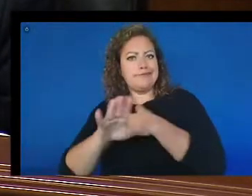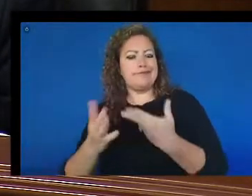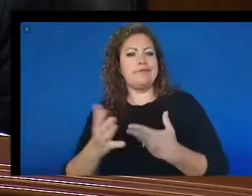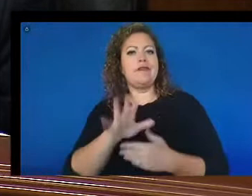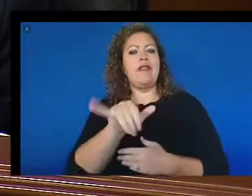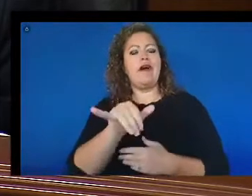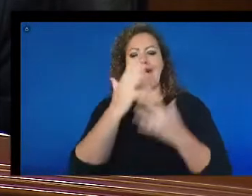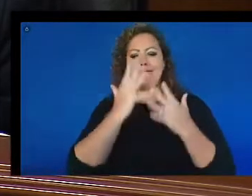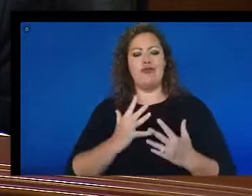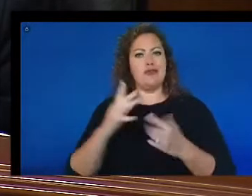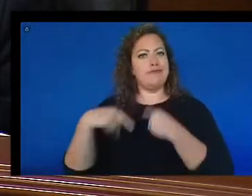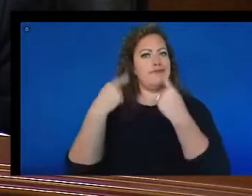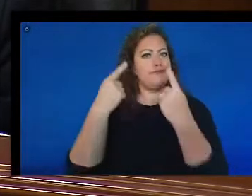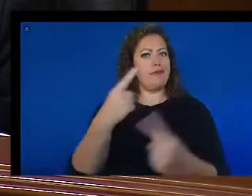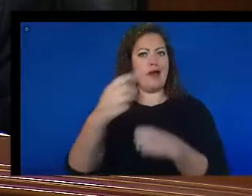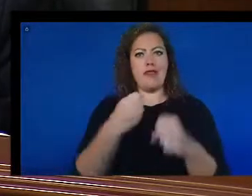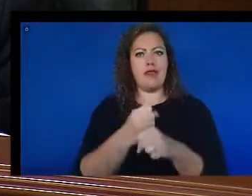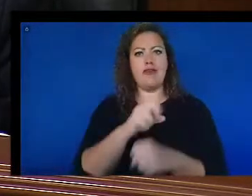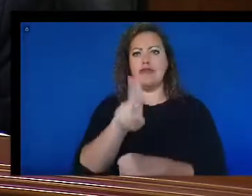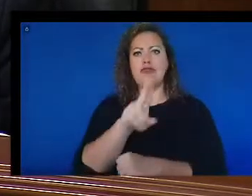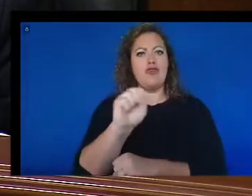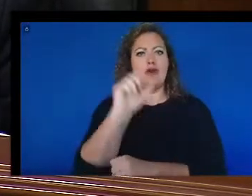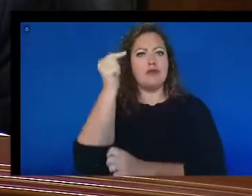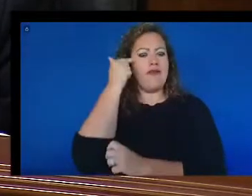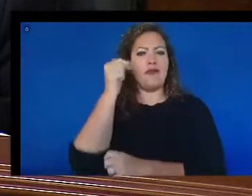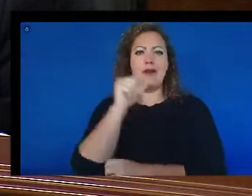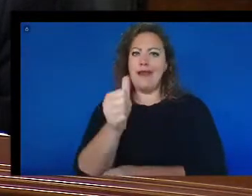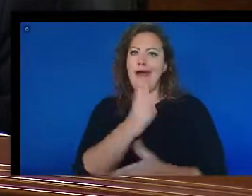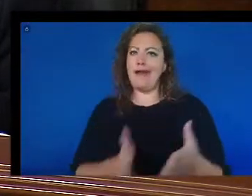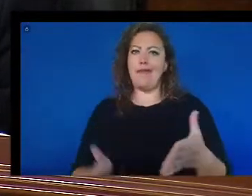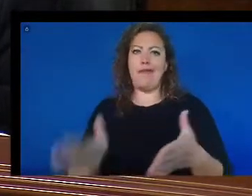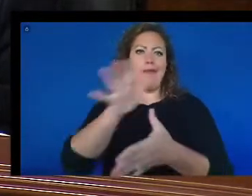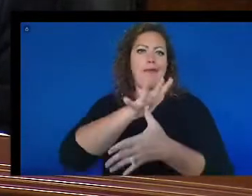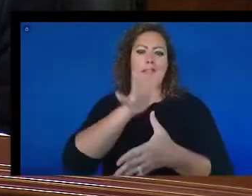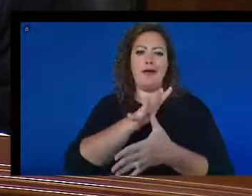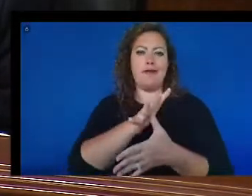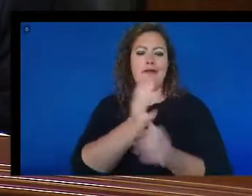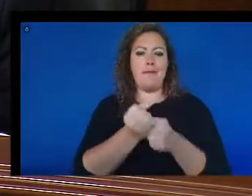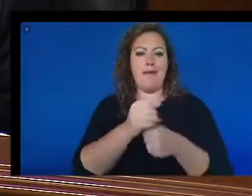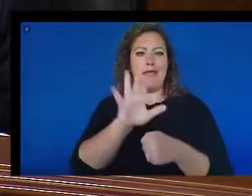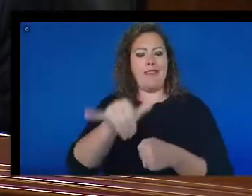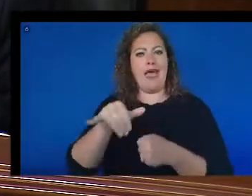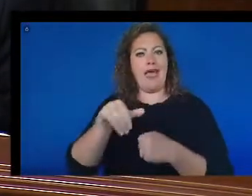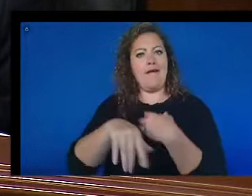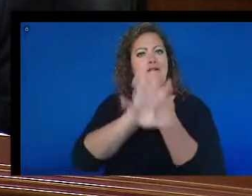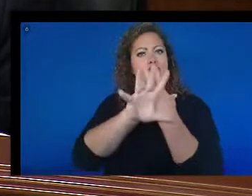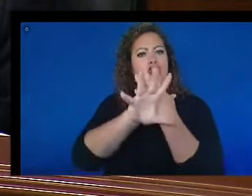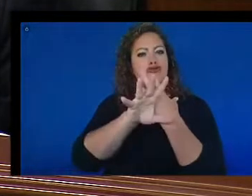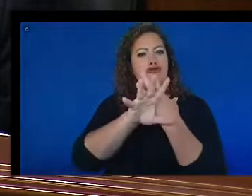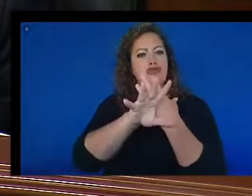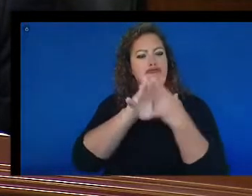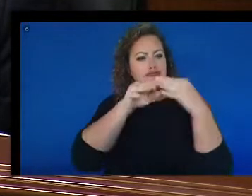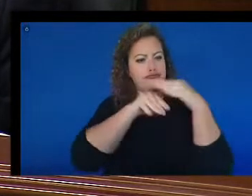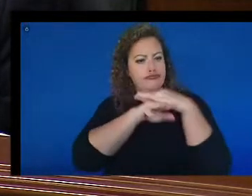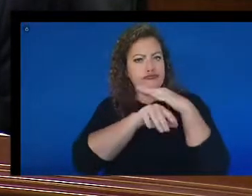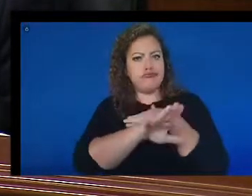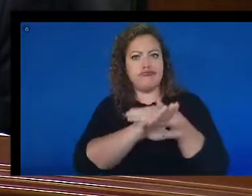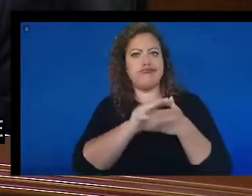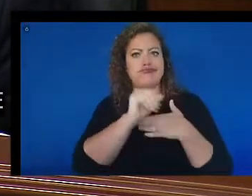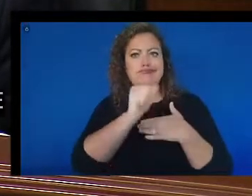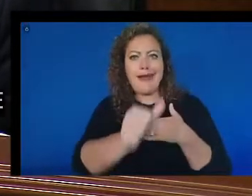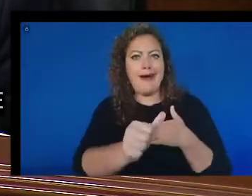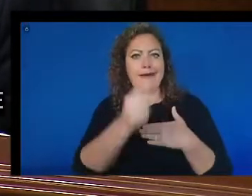the U.S. government has not prioritized making these virtual front doors accessible to people with disabilities,